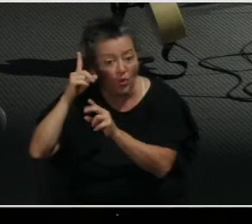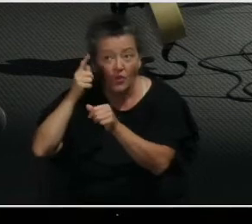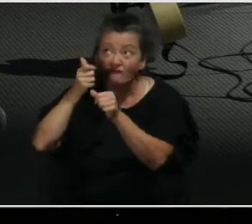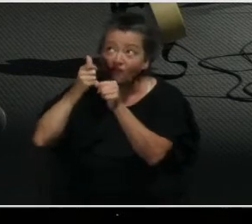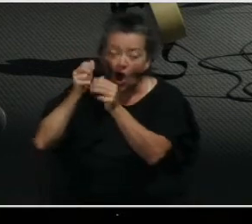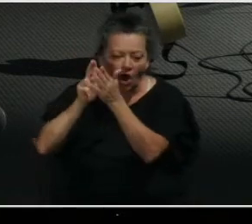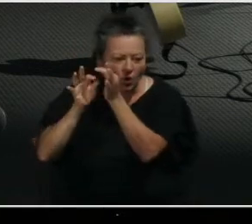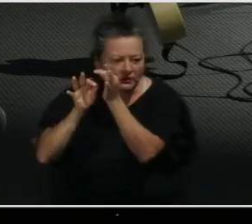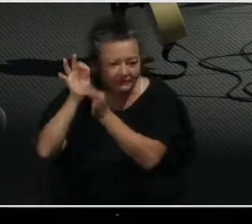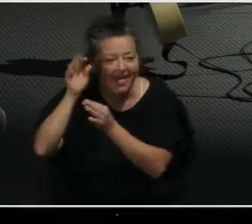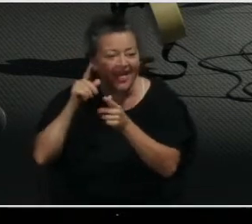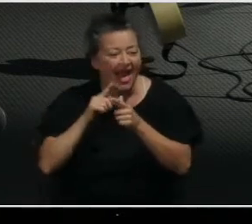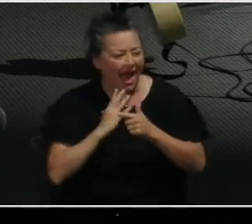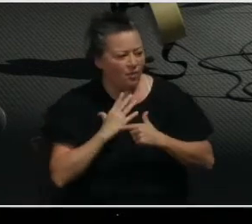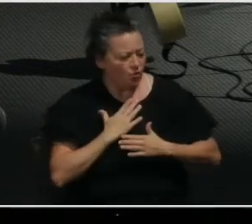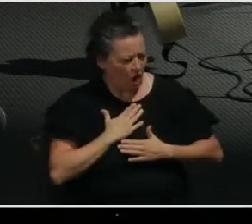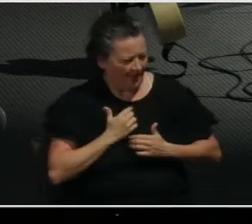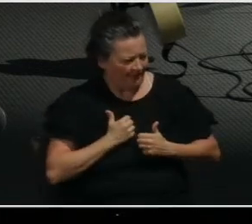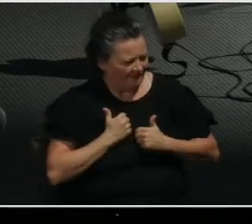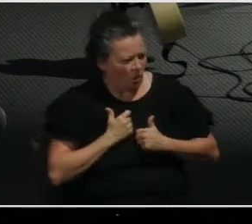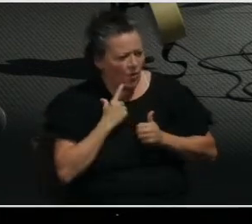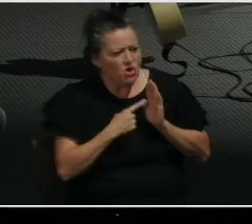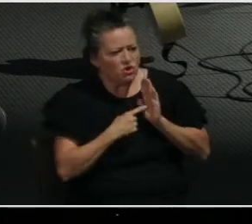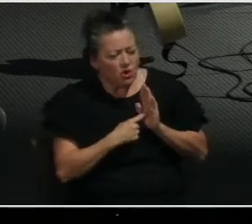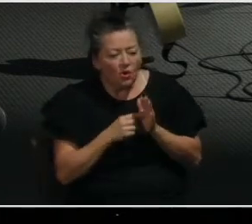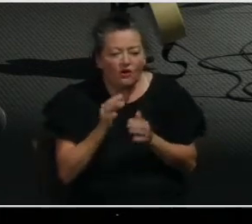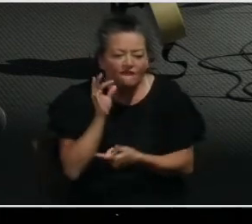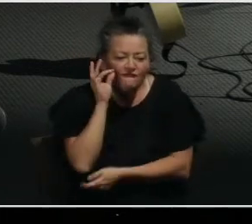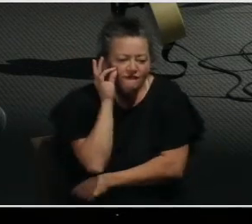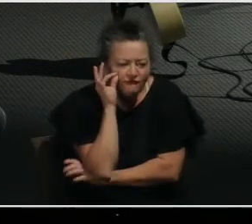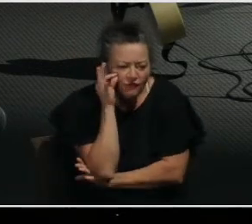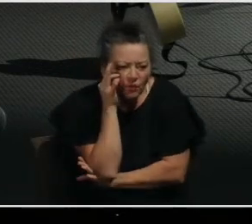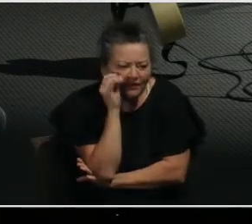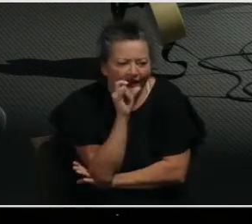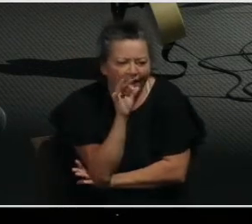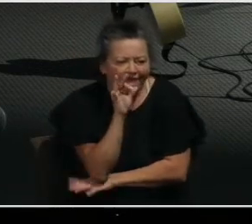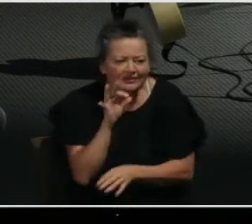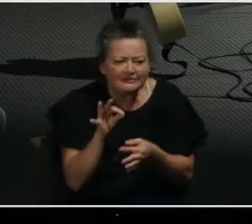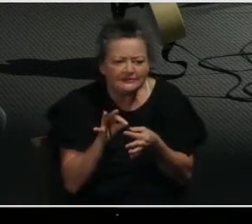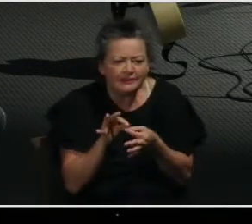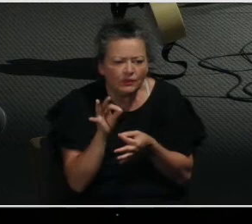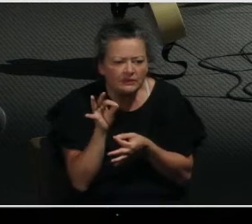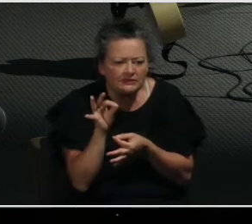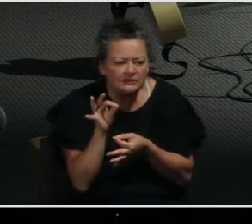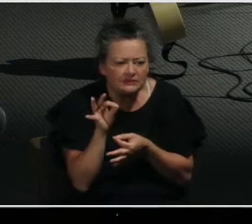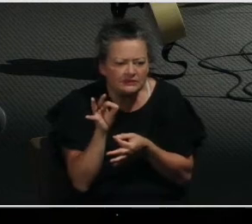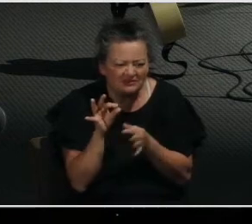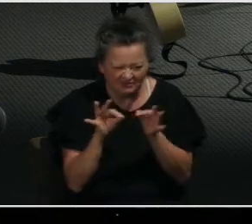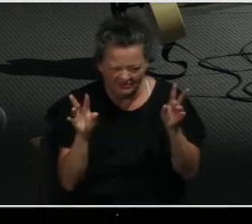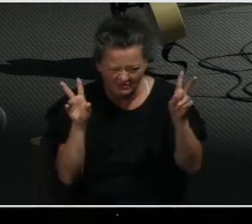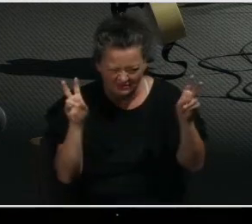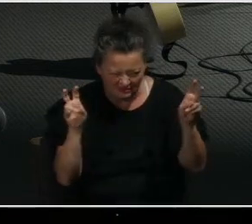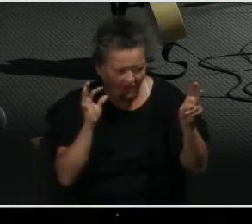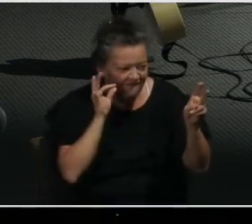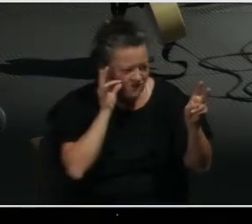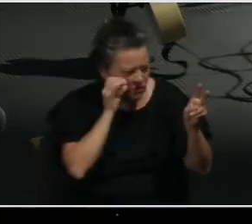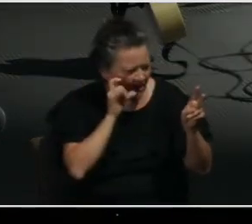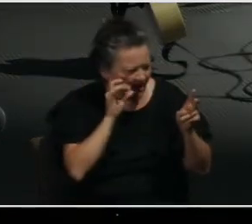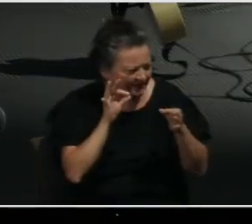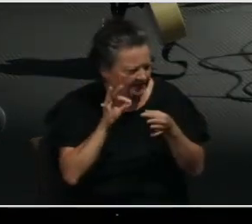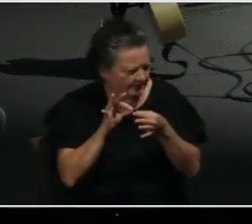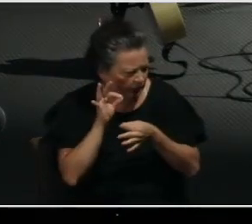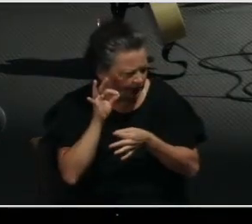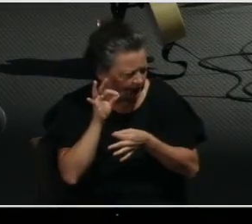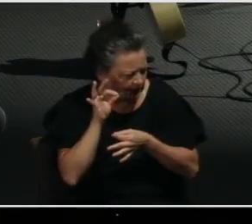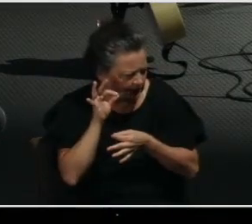our lives begin to bear the fruits of the Spirit. So we see in our lives more